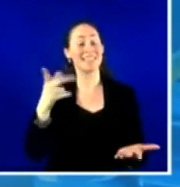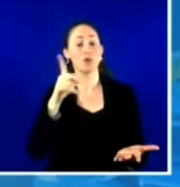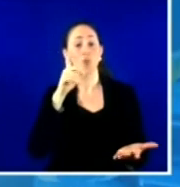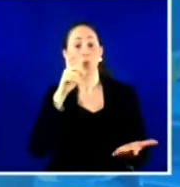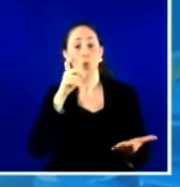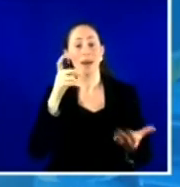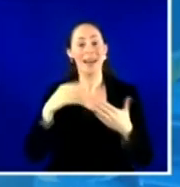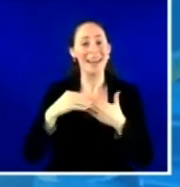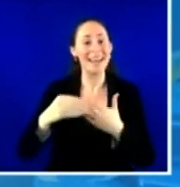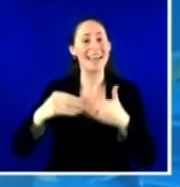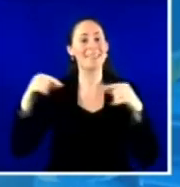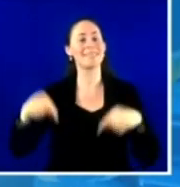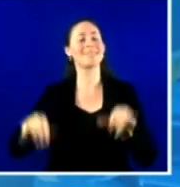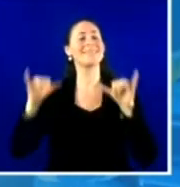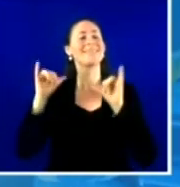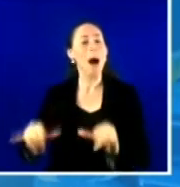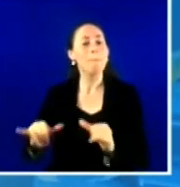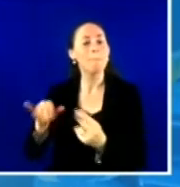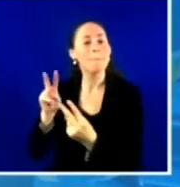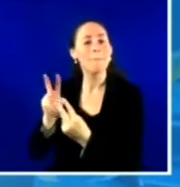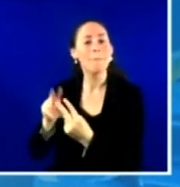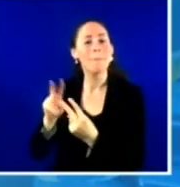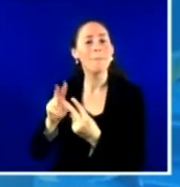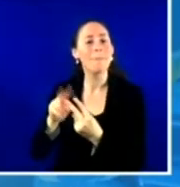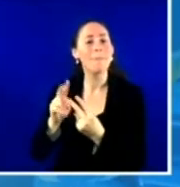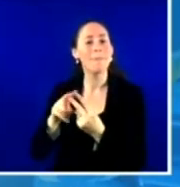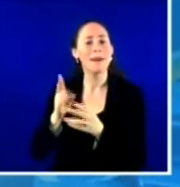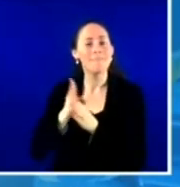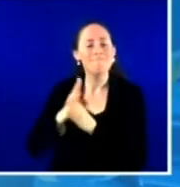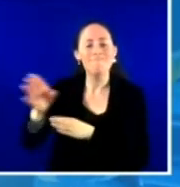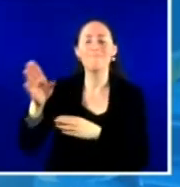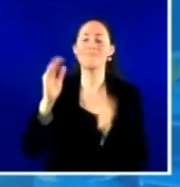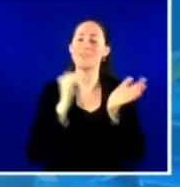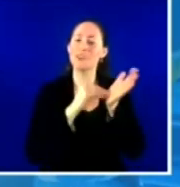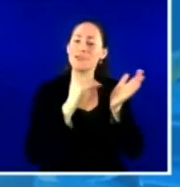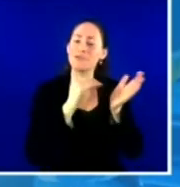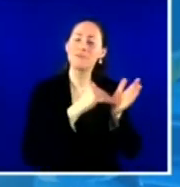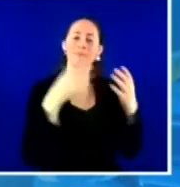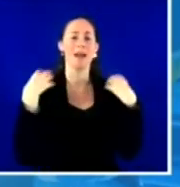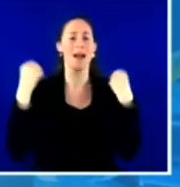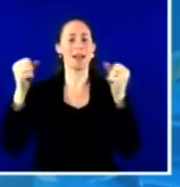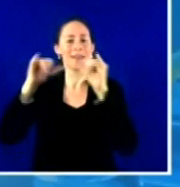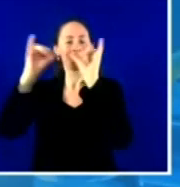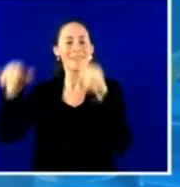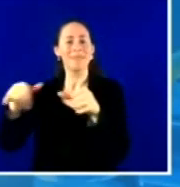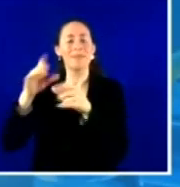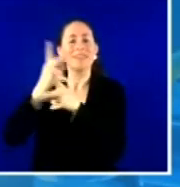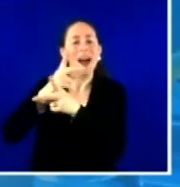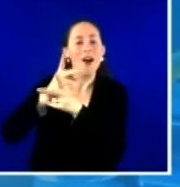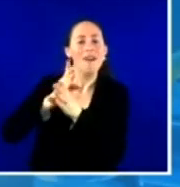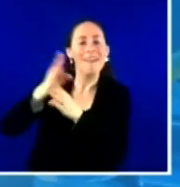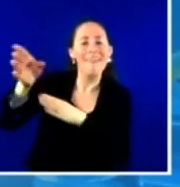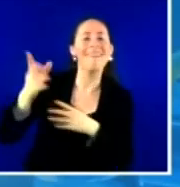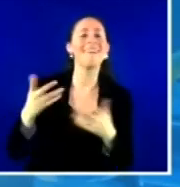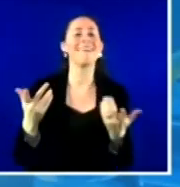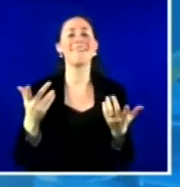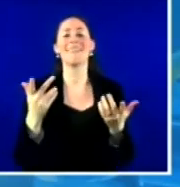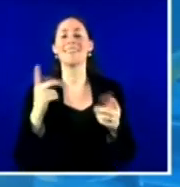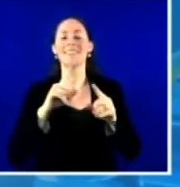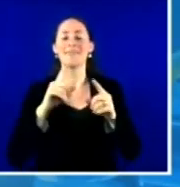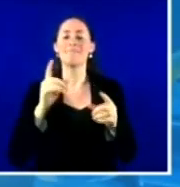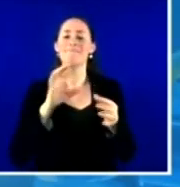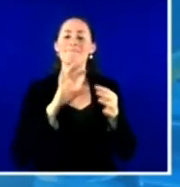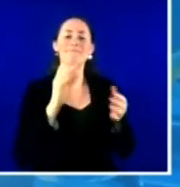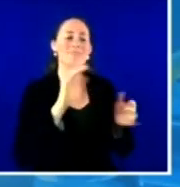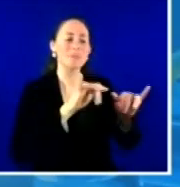patients to get vaccinated, from patients they see in the emergency departments to adolescents coming in for wellness checks. Health systems,